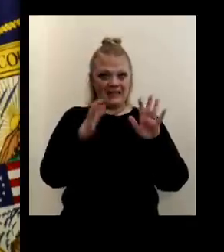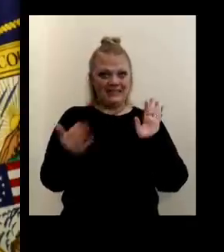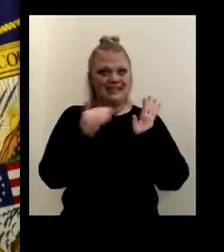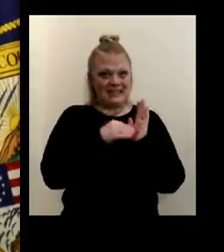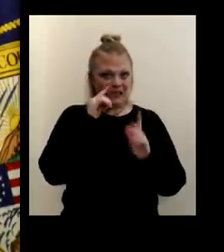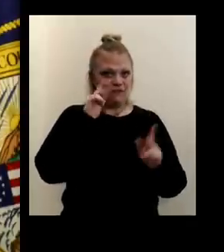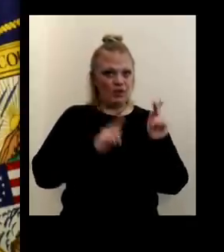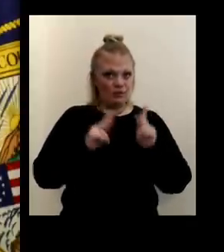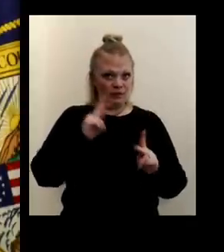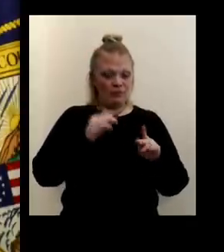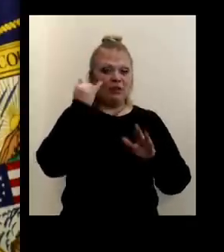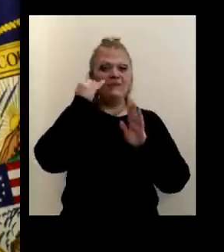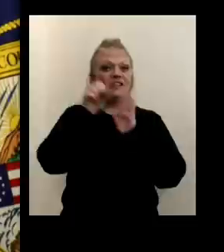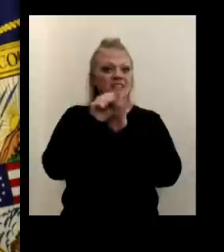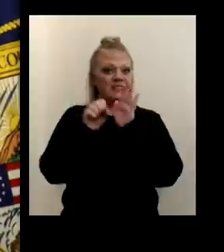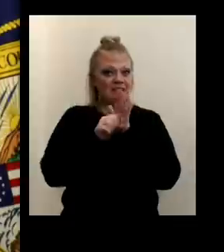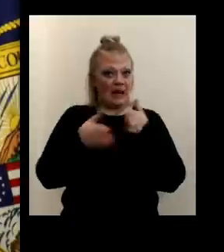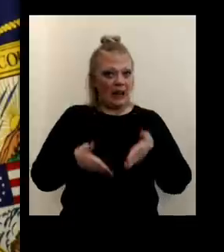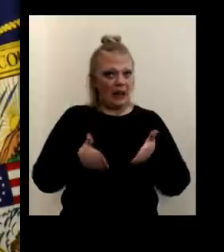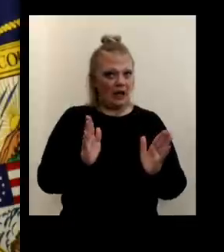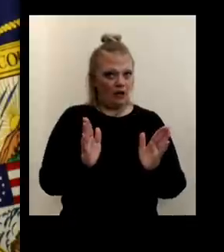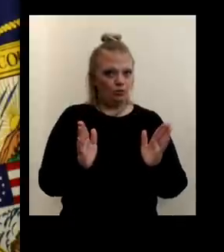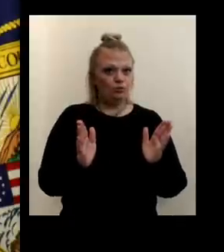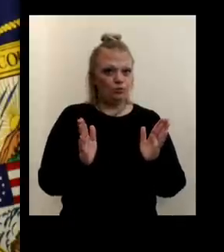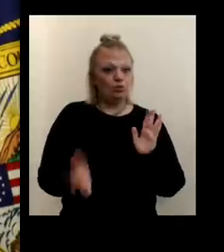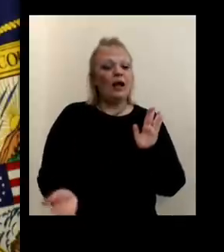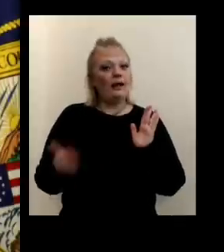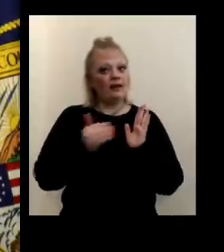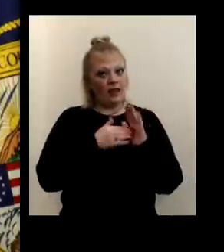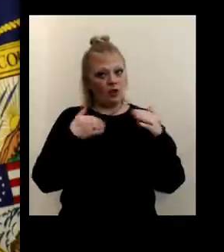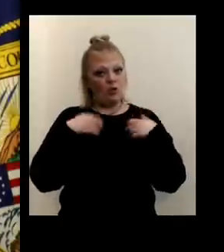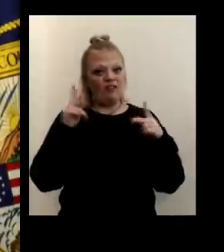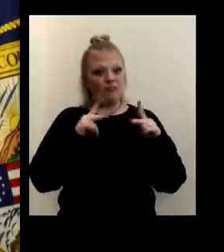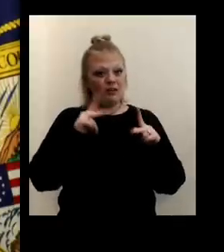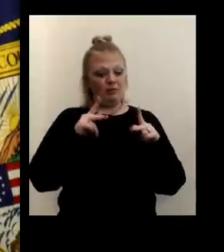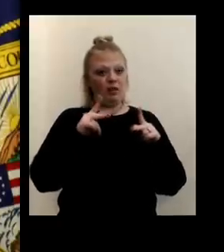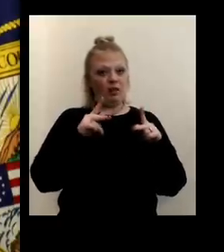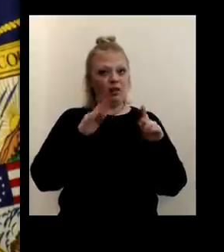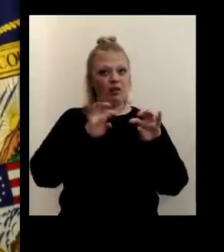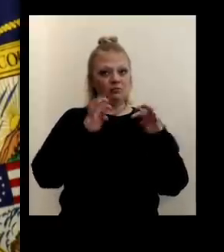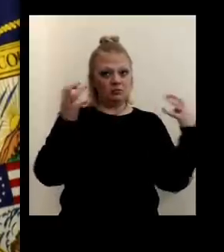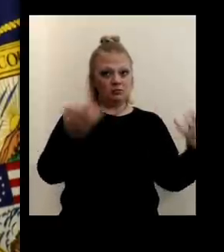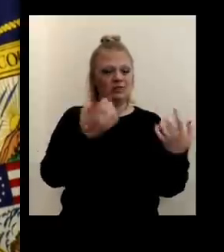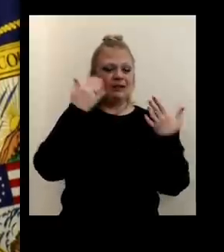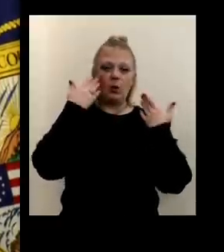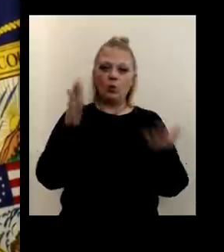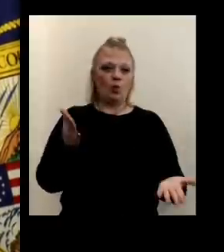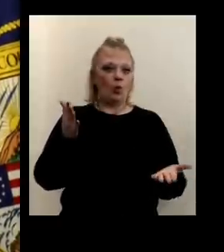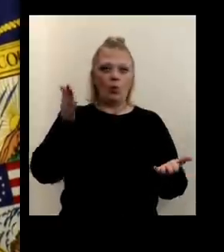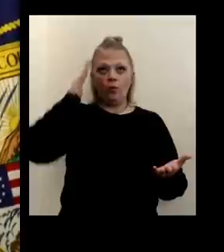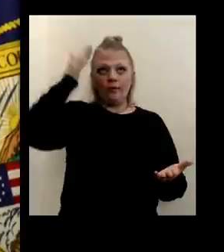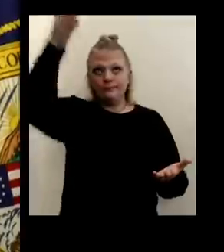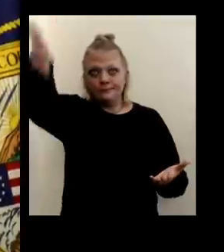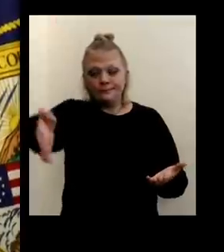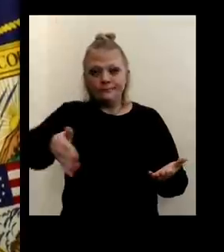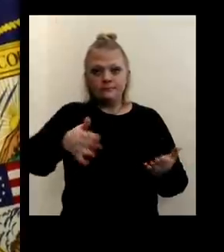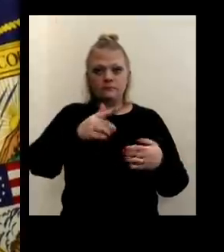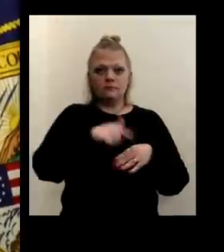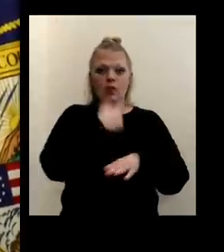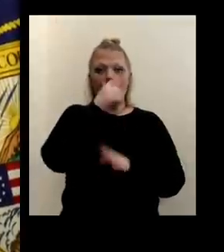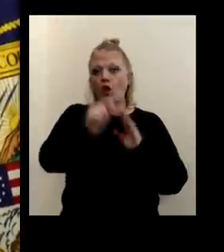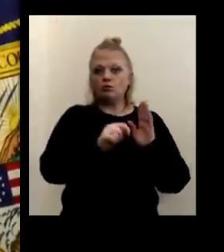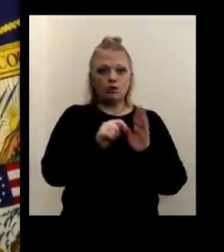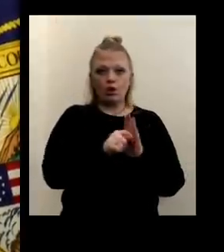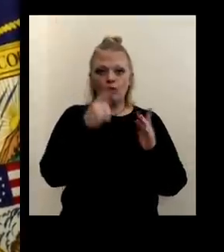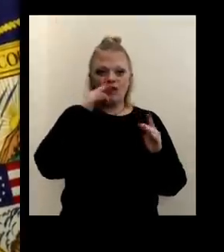individuals if the state allows them to, uh, once again, have fans in the stadium. I don't know the long-term, uh, future of